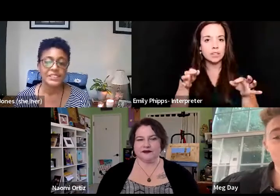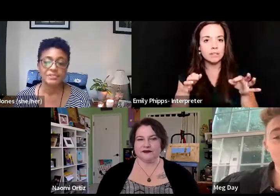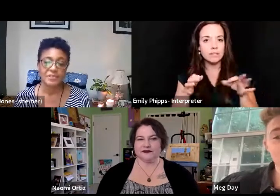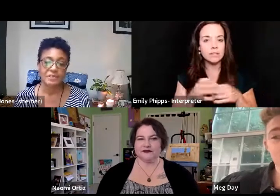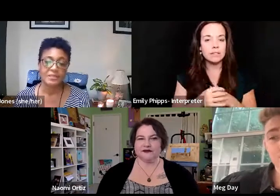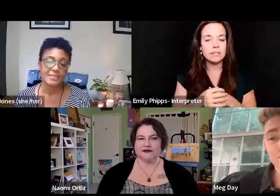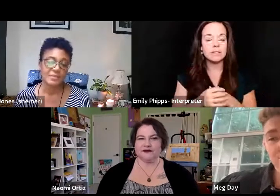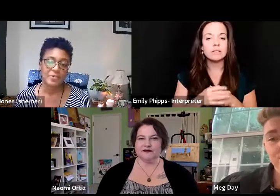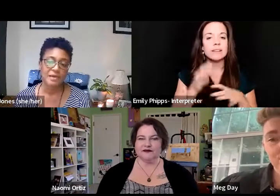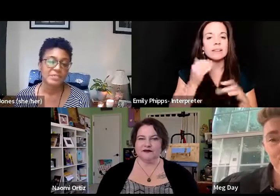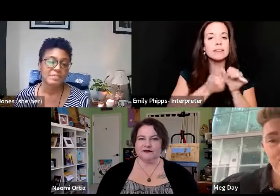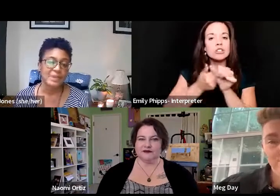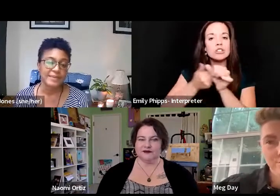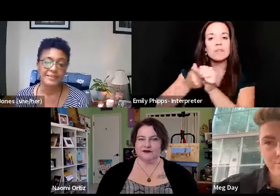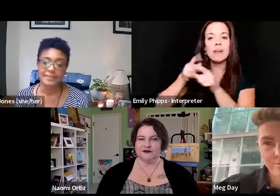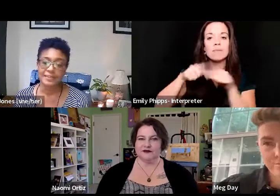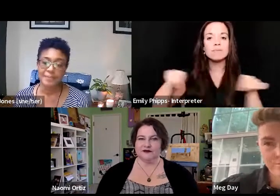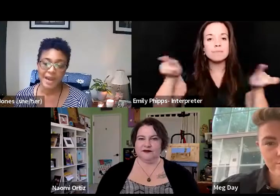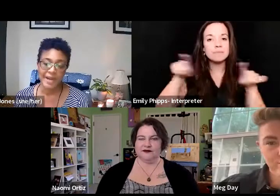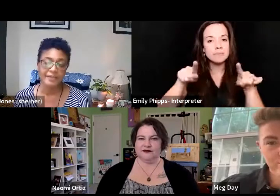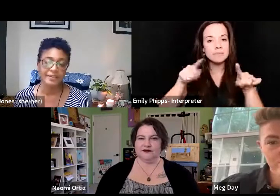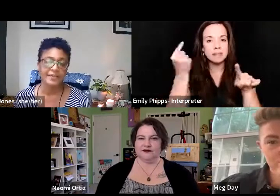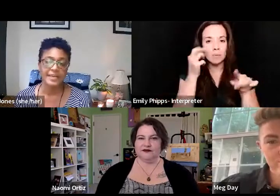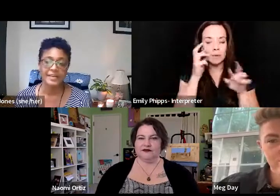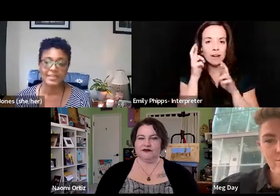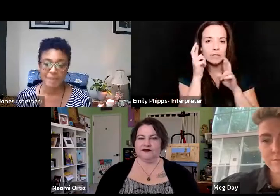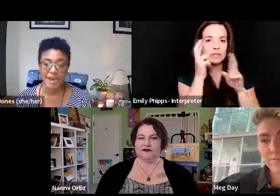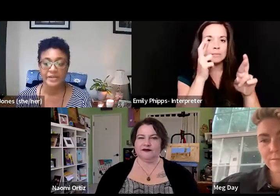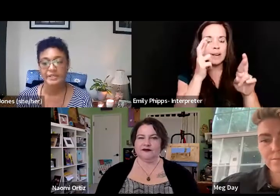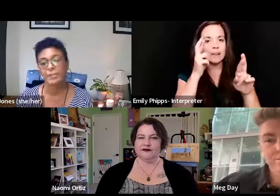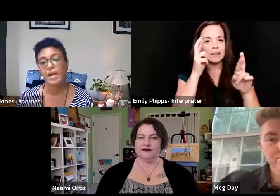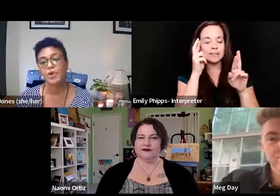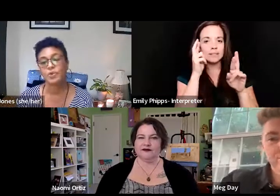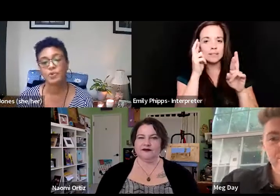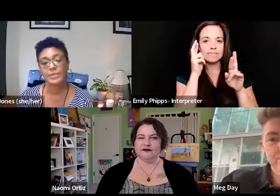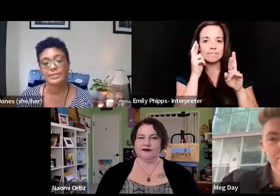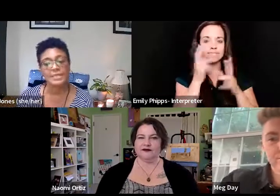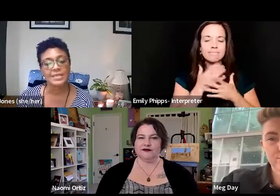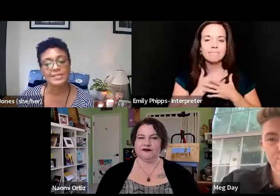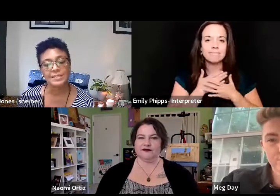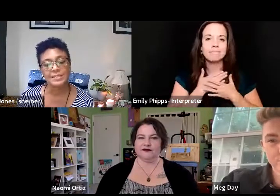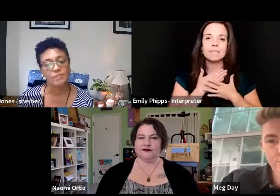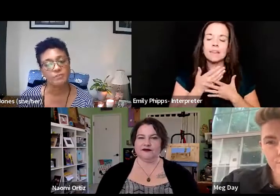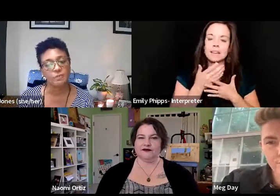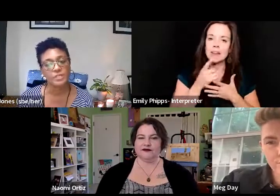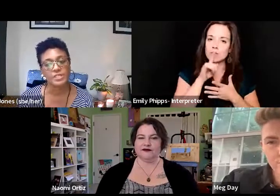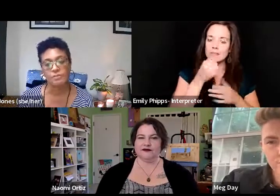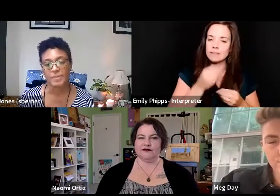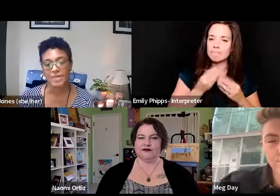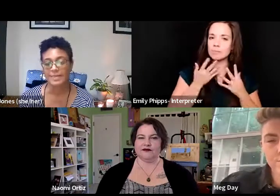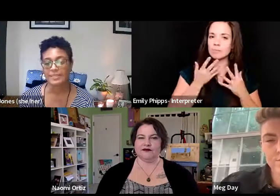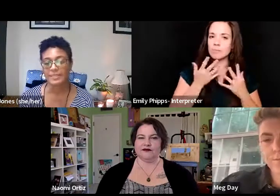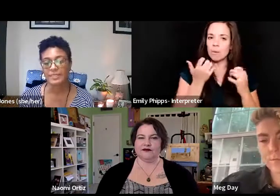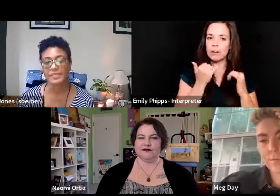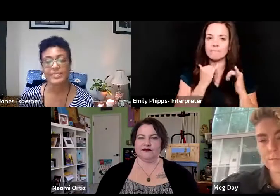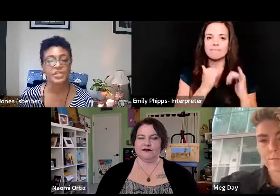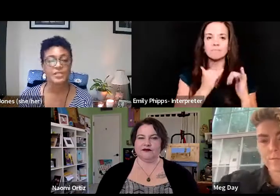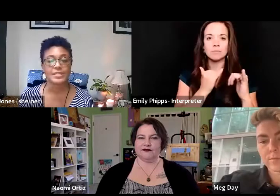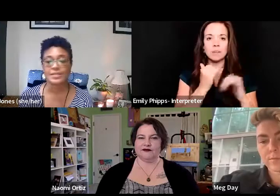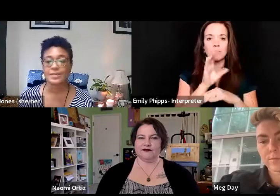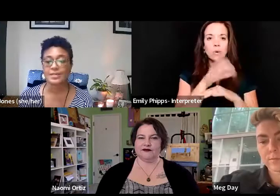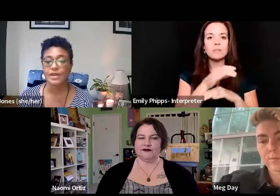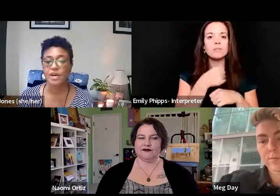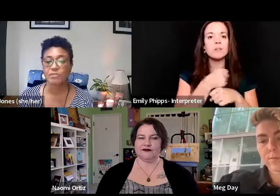Each of them is someone I respect and admire and aspire in my own way to be a similar force for making disability